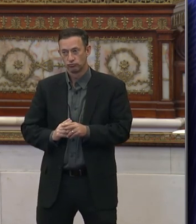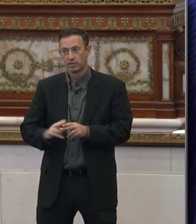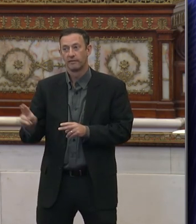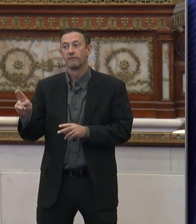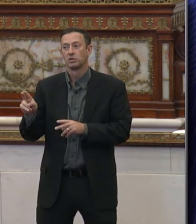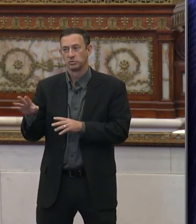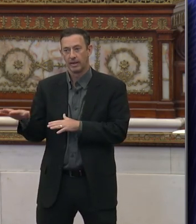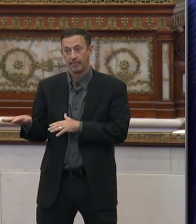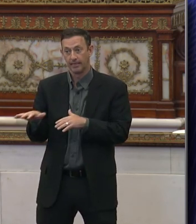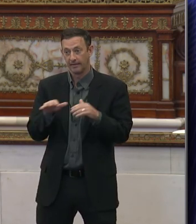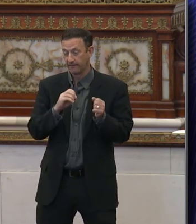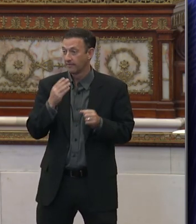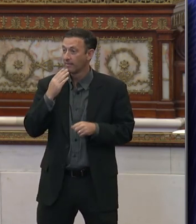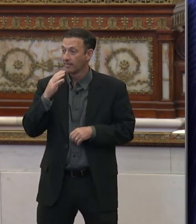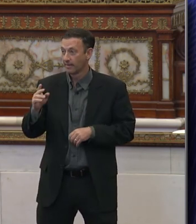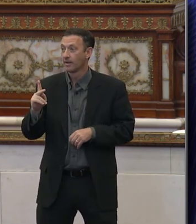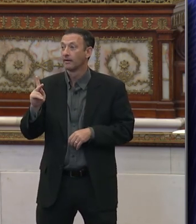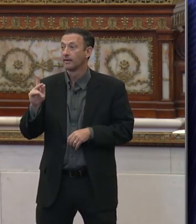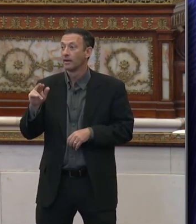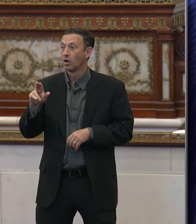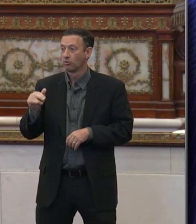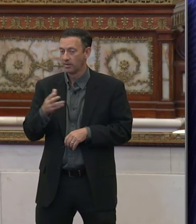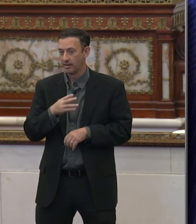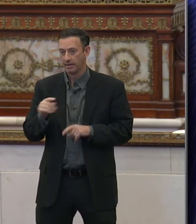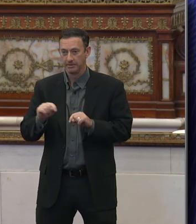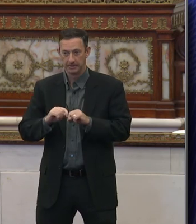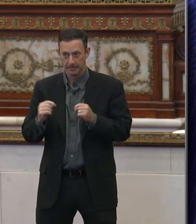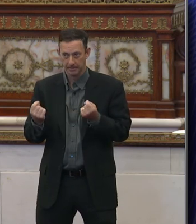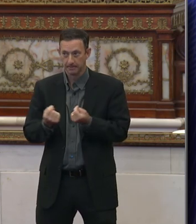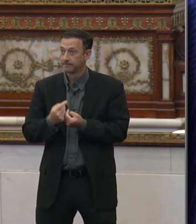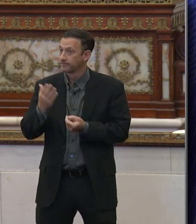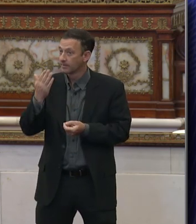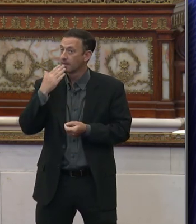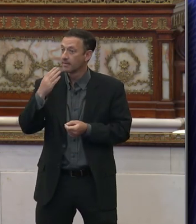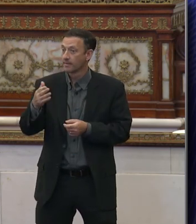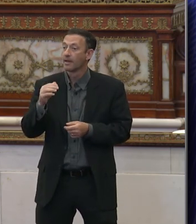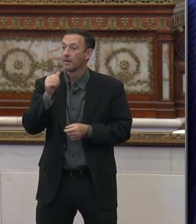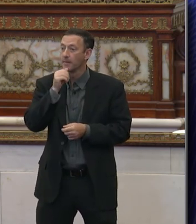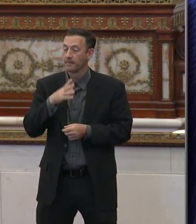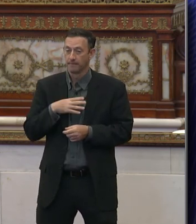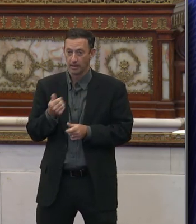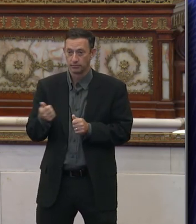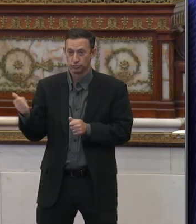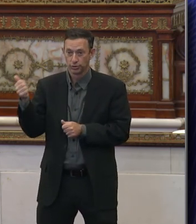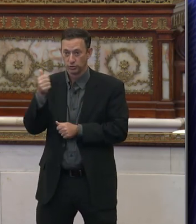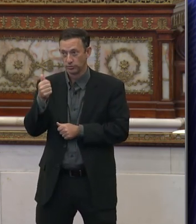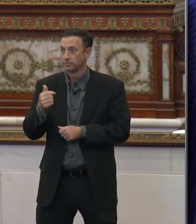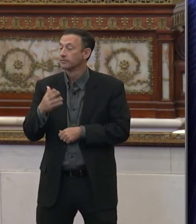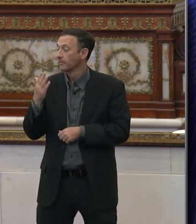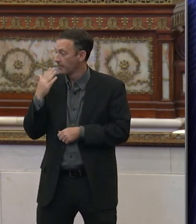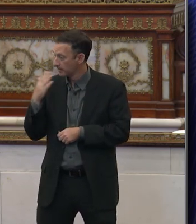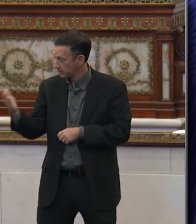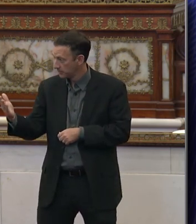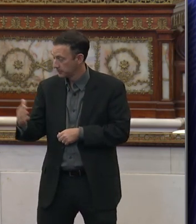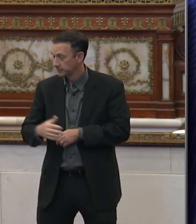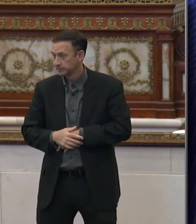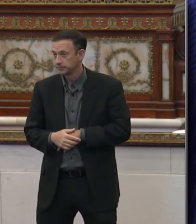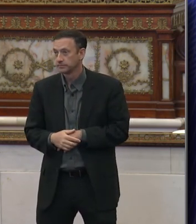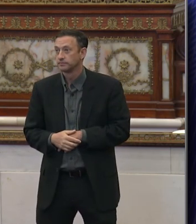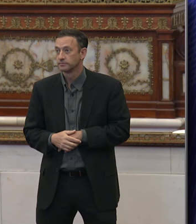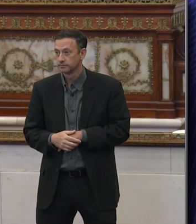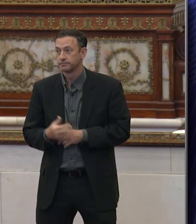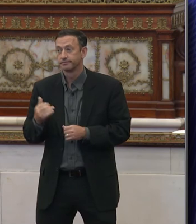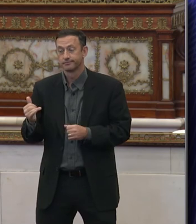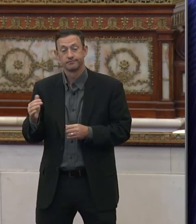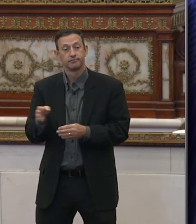leave this hearing. Thank you, Kira and her team. Thank you, Madam Chair. Thank you. This